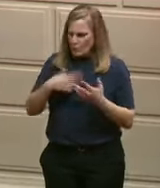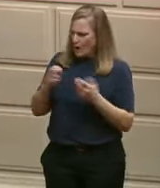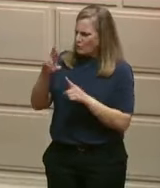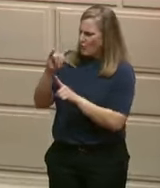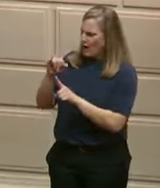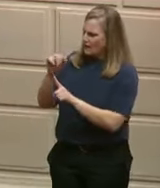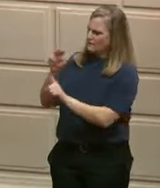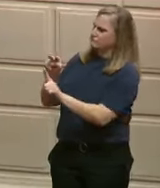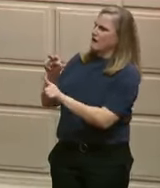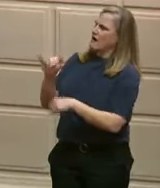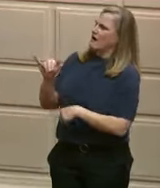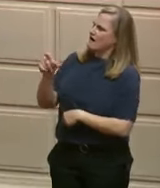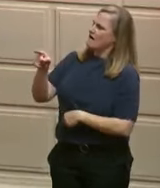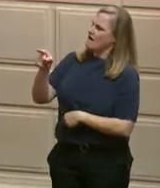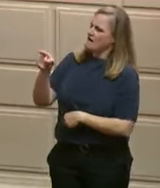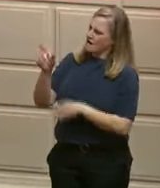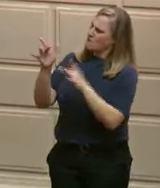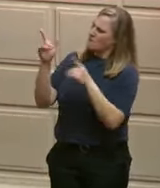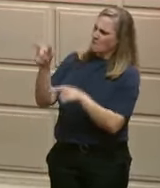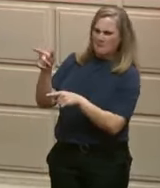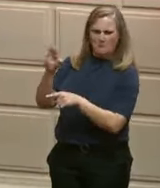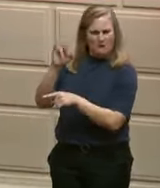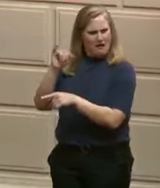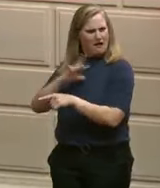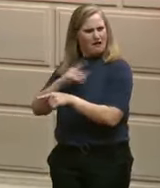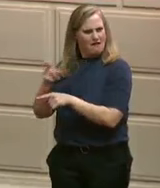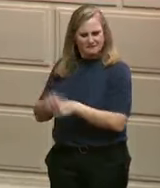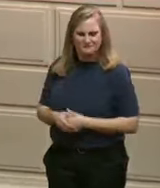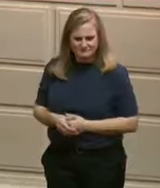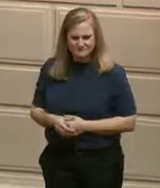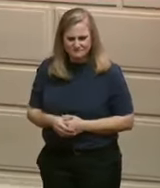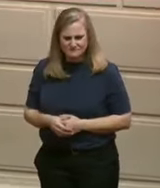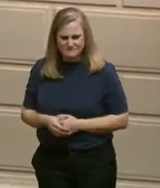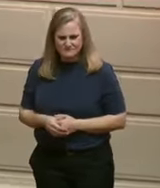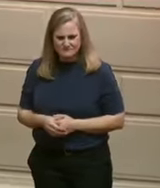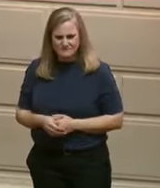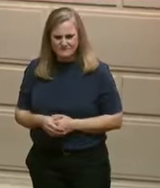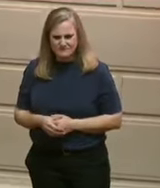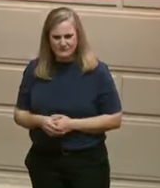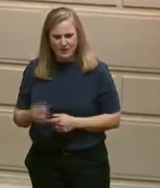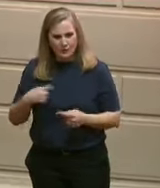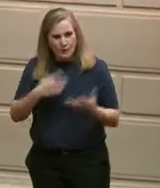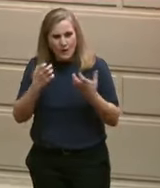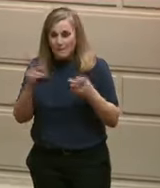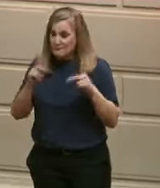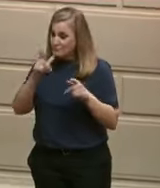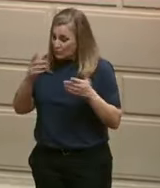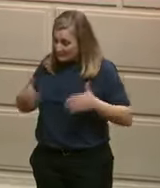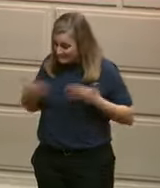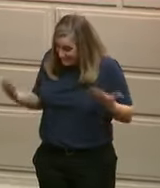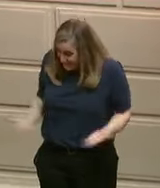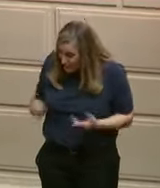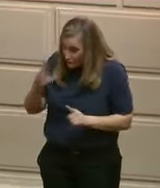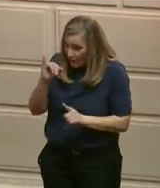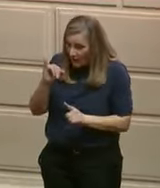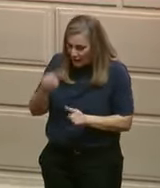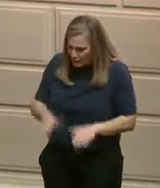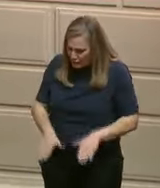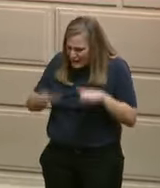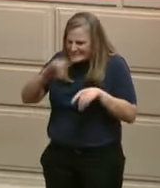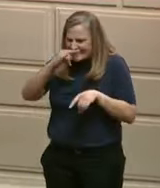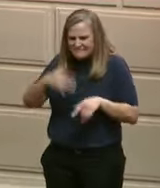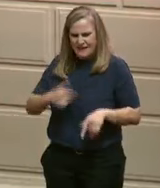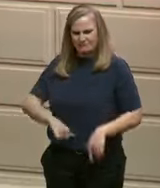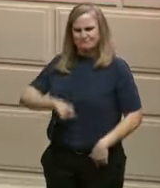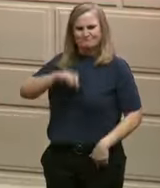is what they are achieving today as they are raising their families in homes that they own when they grew up